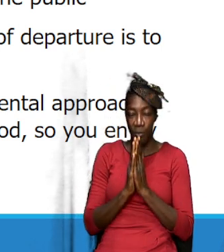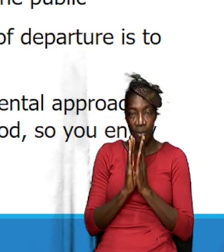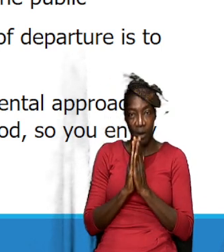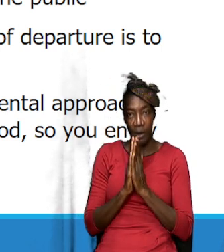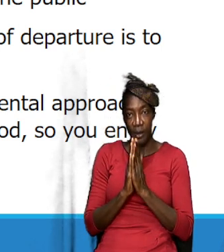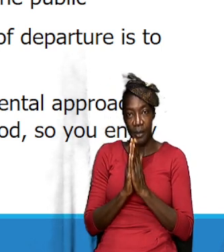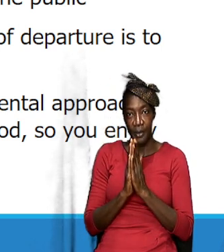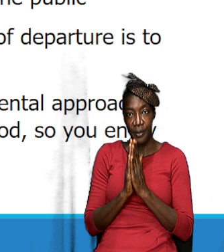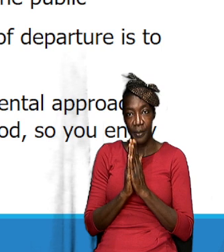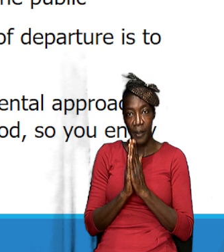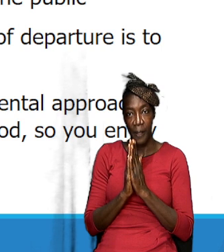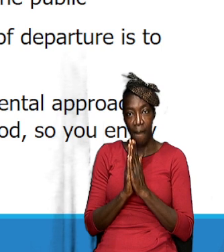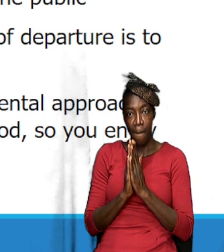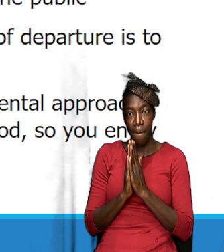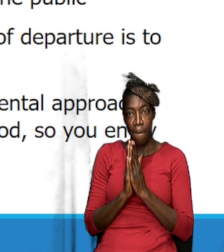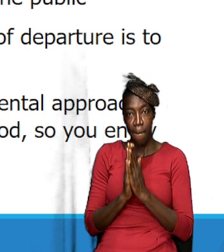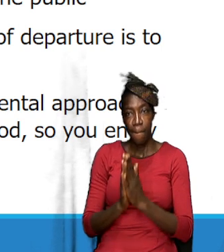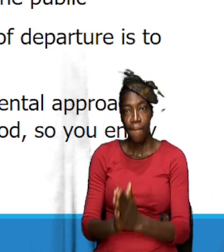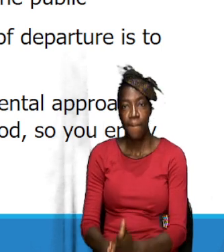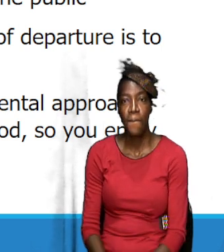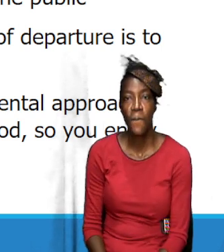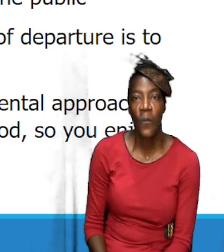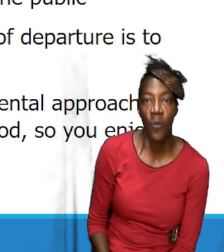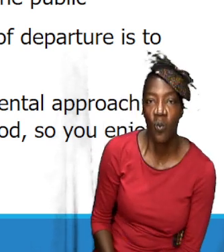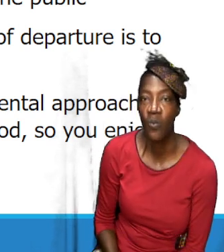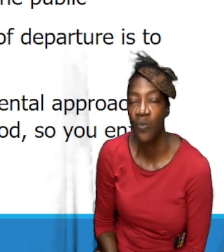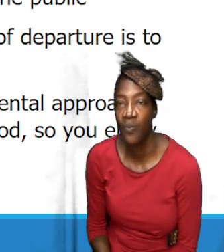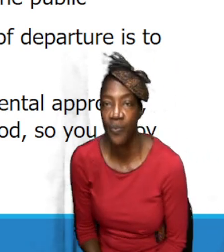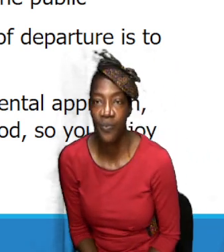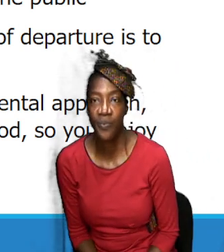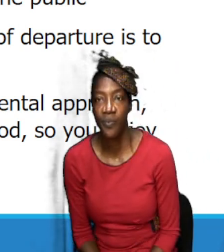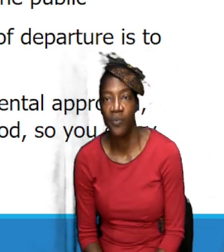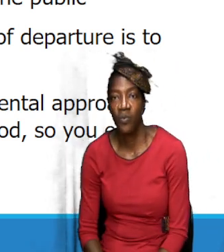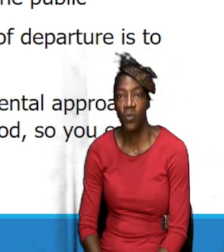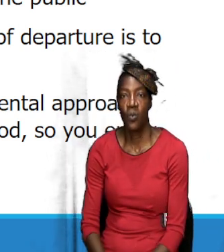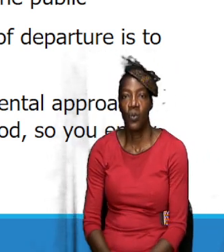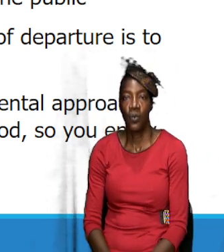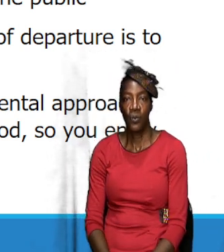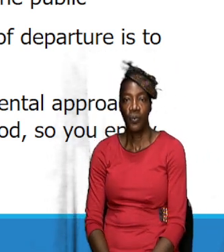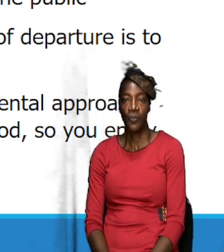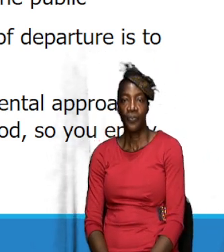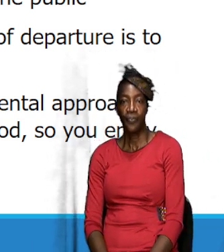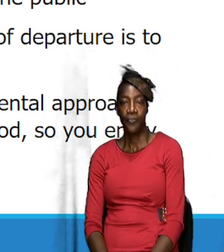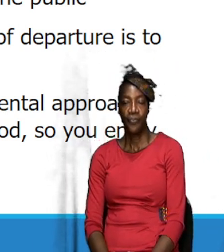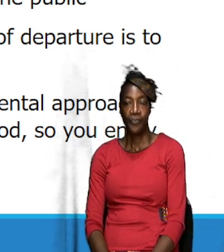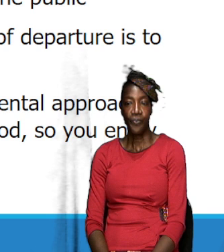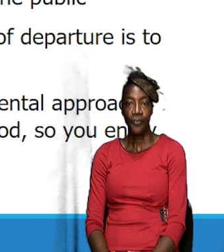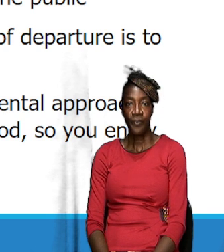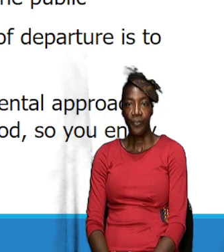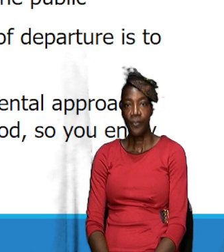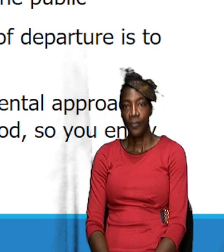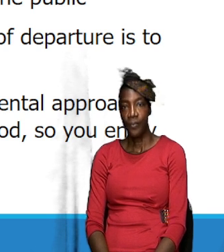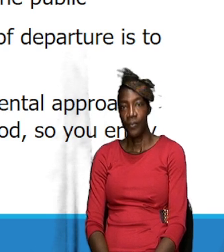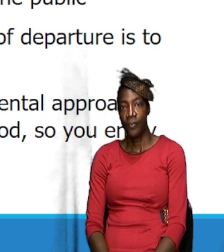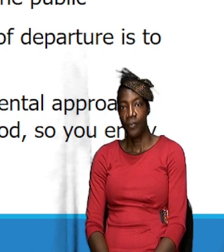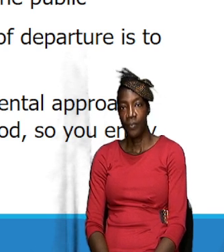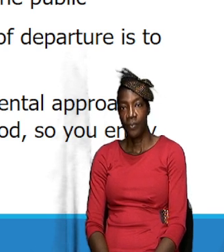these scriptures. As I said, we're going to take the time and we're going to go through all of them. so let us look at the first one.